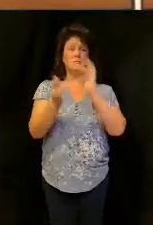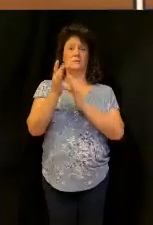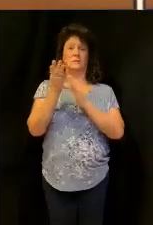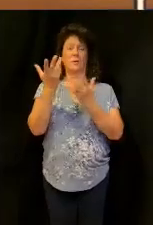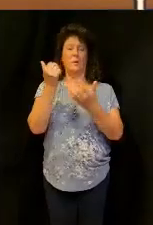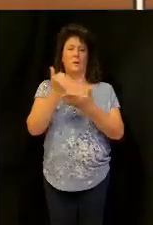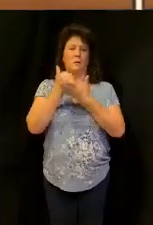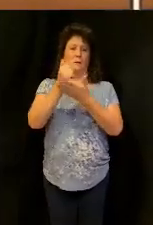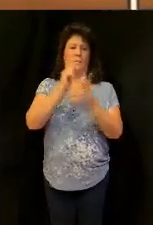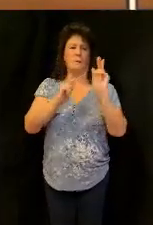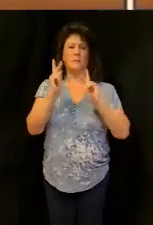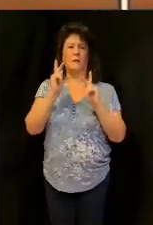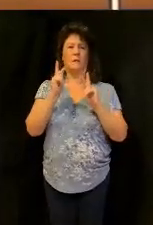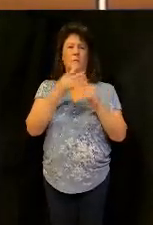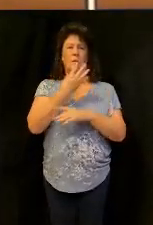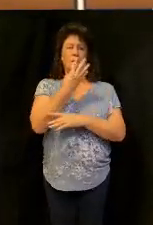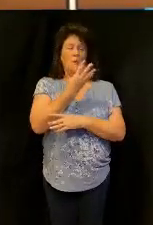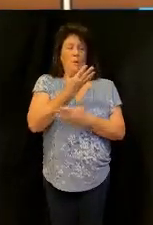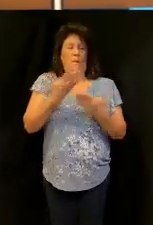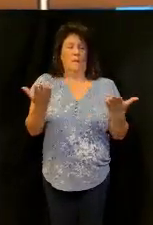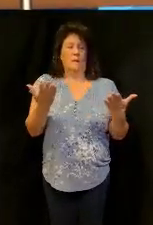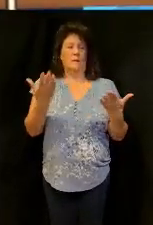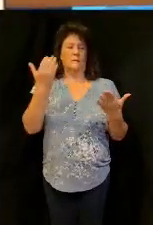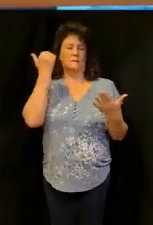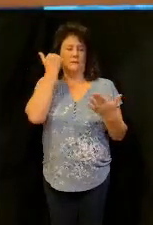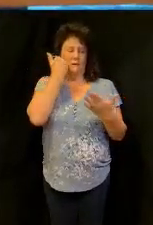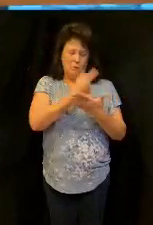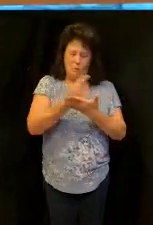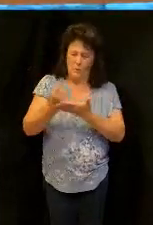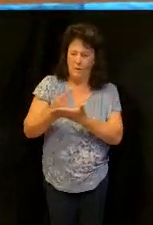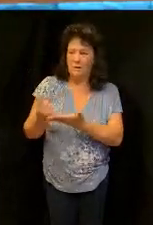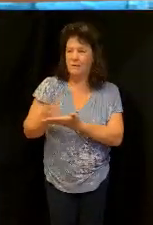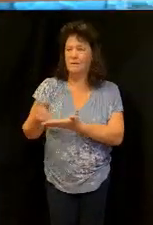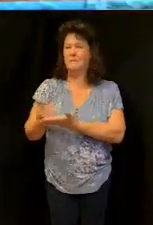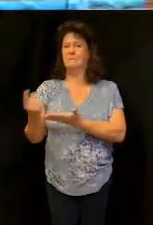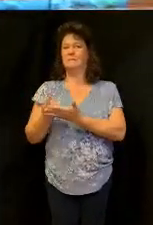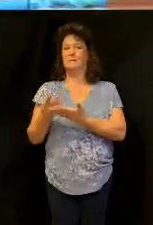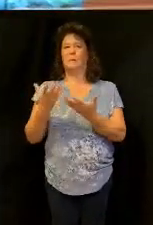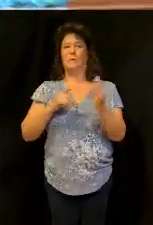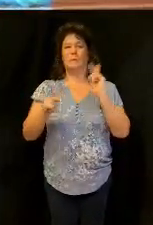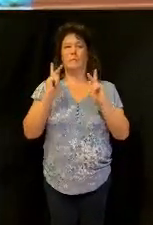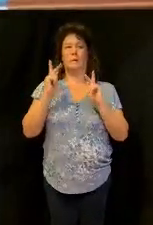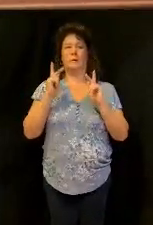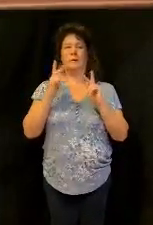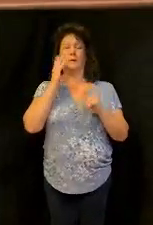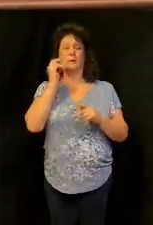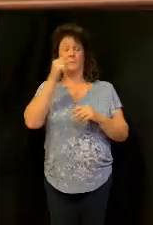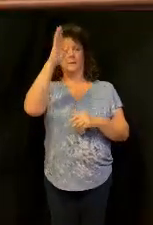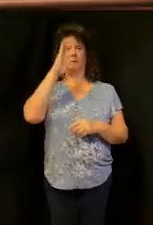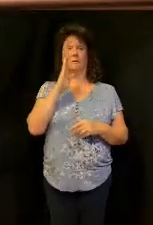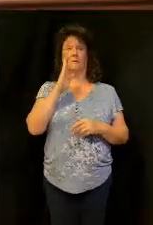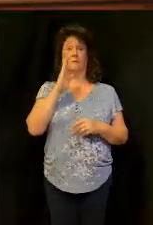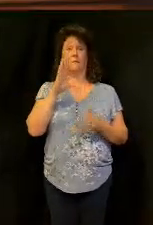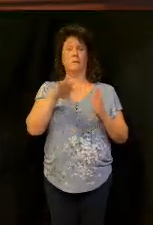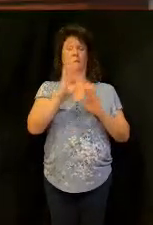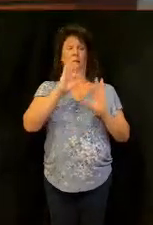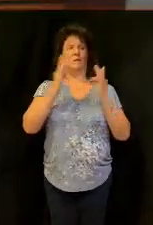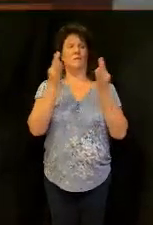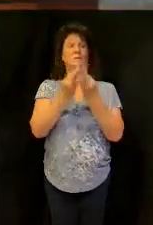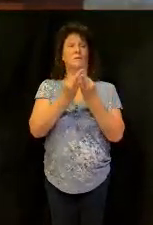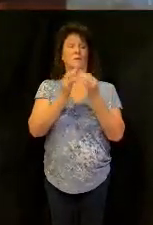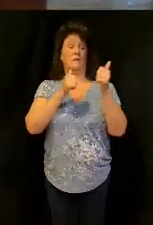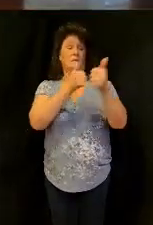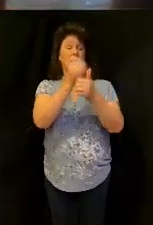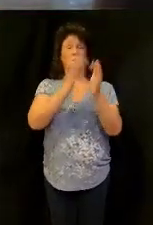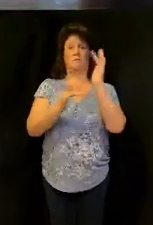help people do these four things every single week, all the time. We want people to experience God, find family, follow